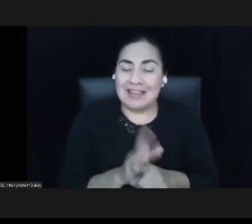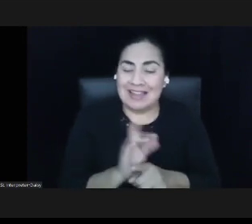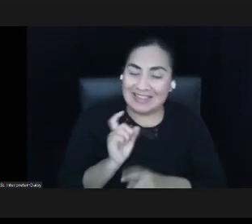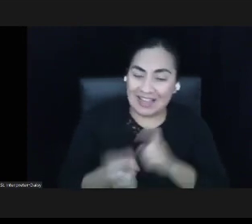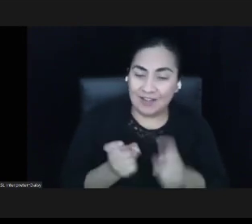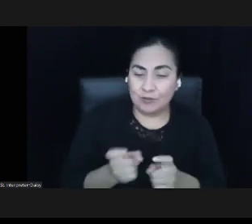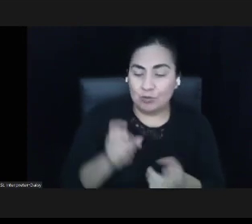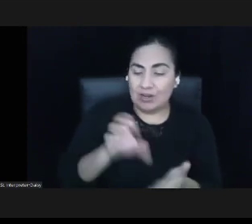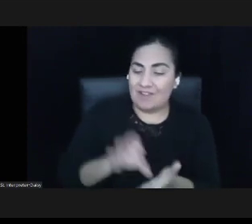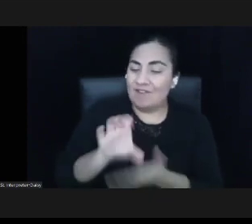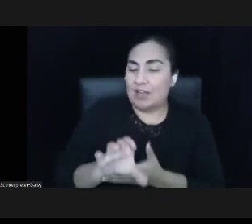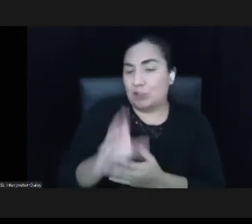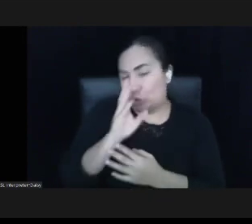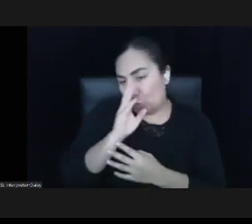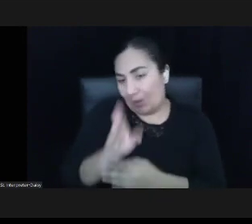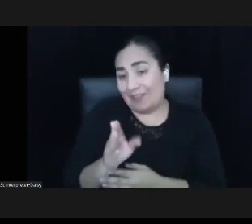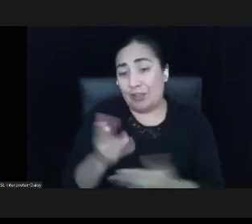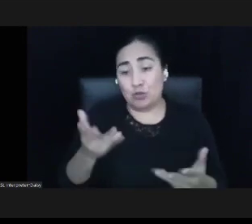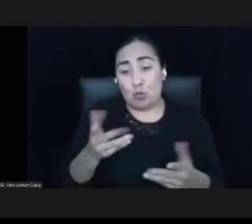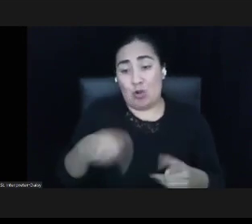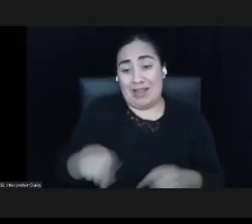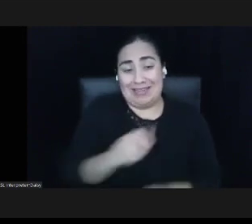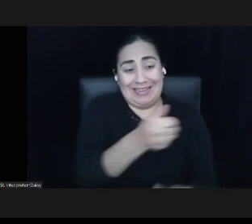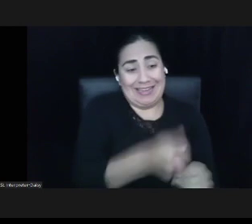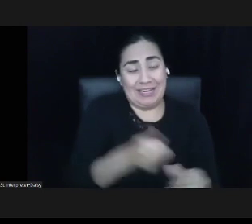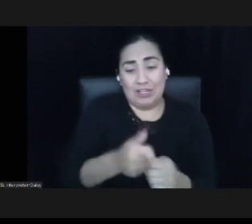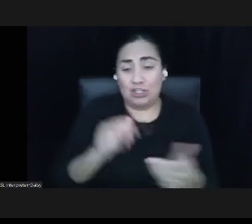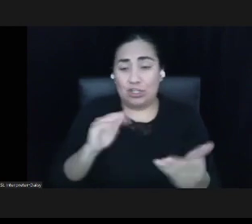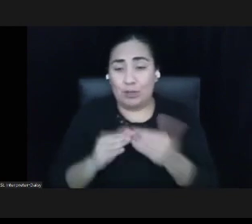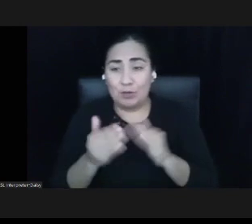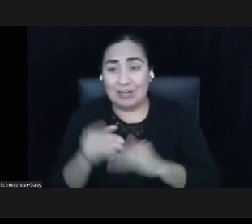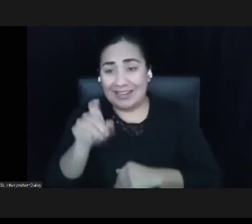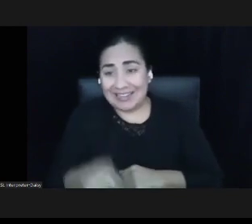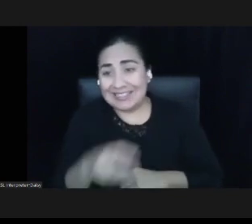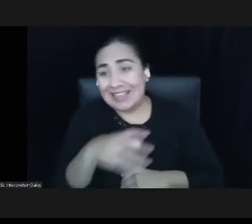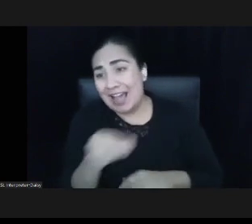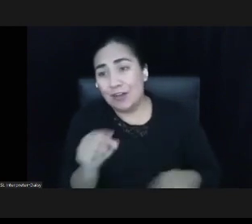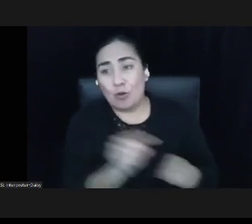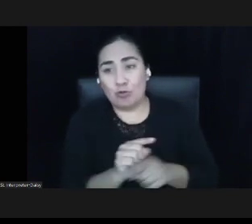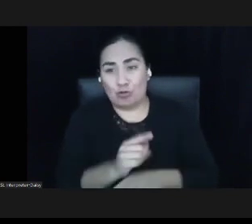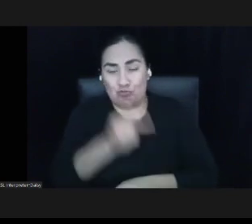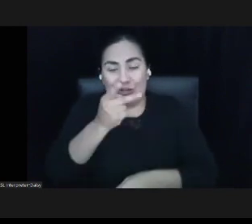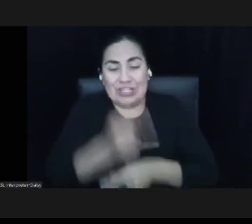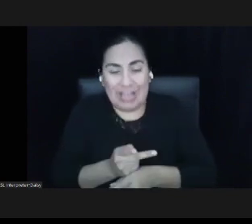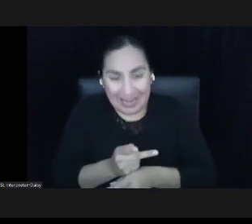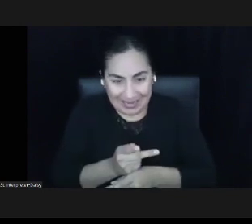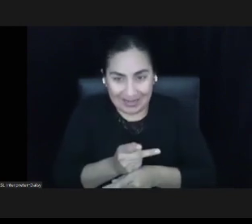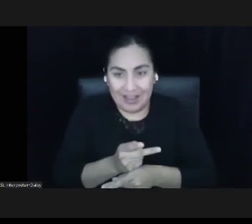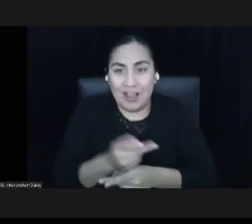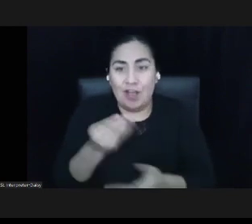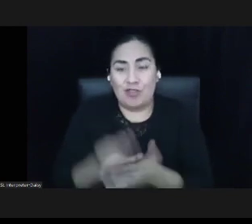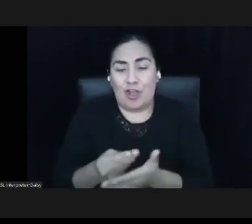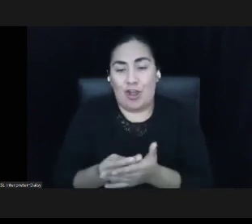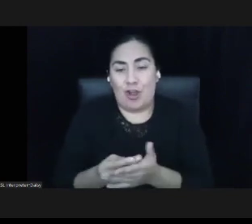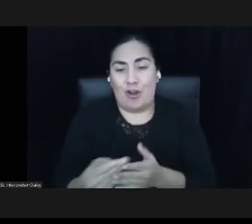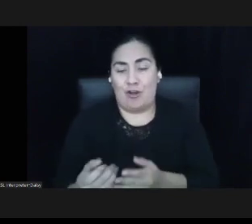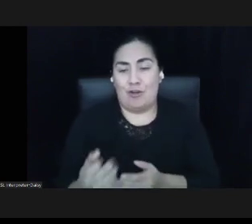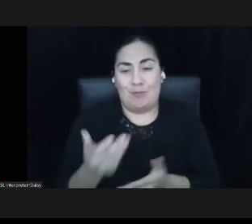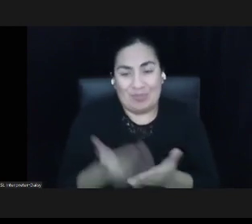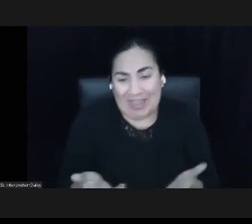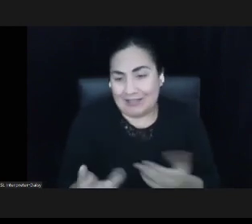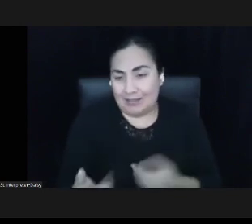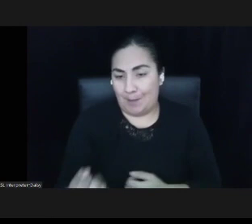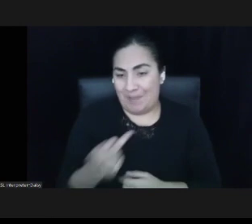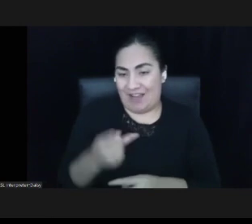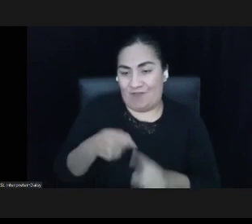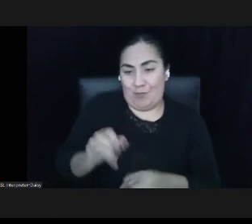communities need, and retain the returns generated from these investments. It also means that we have